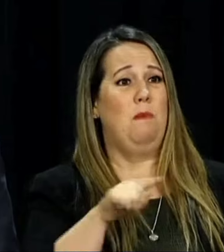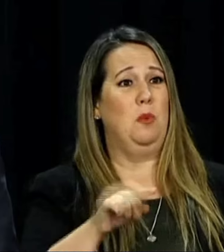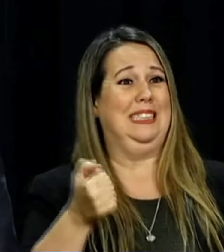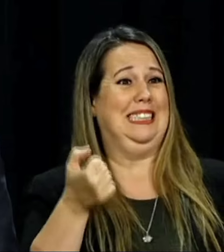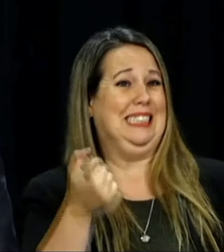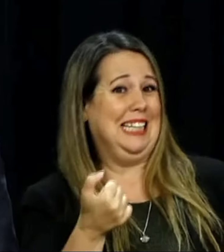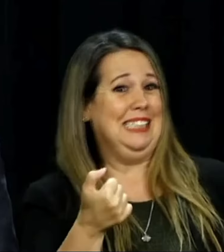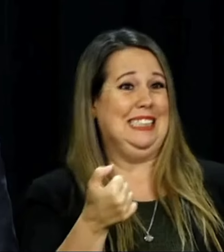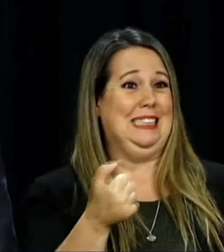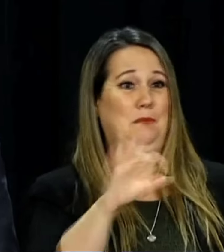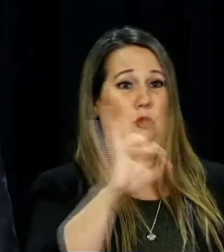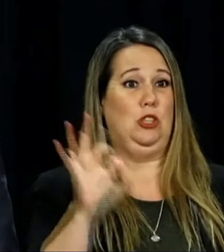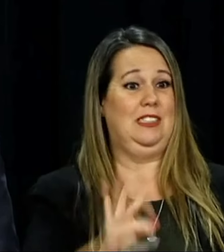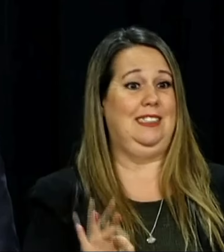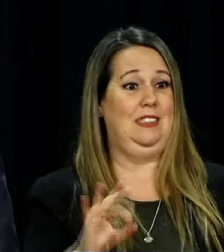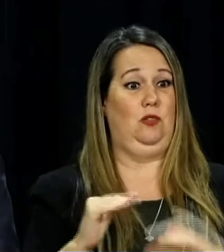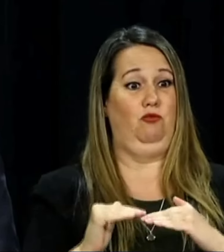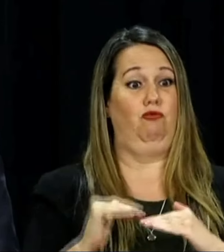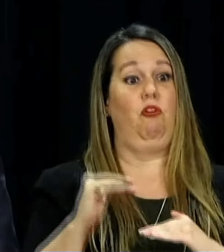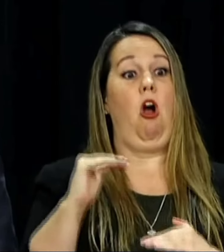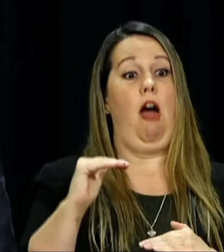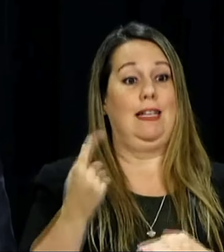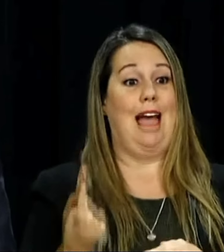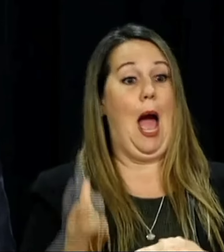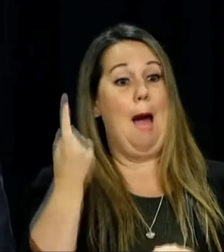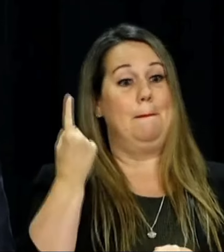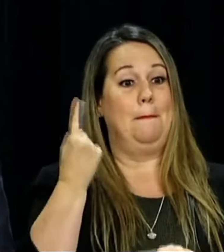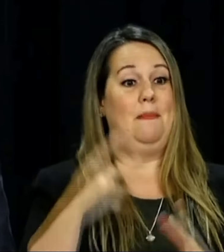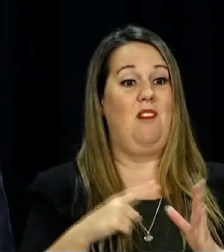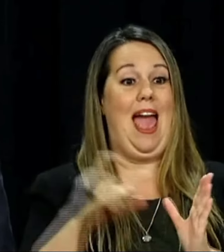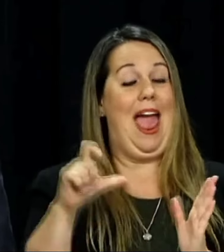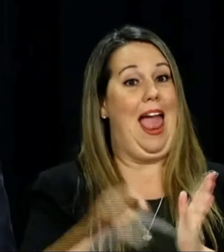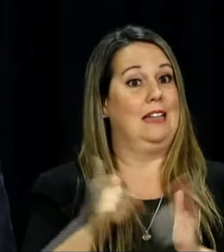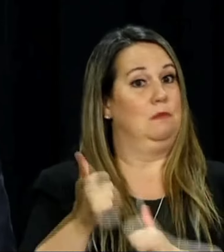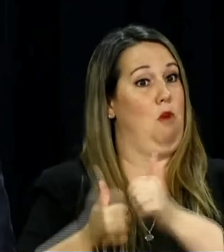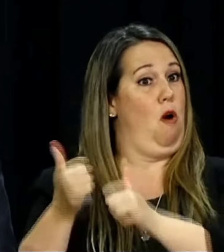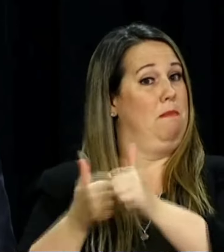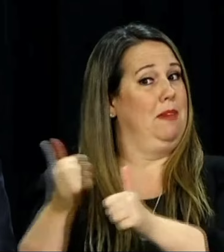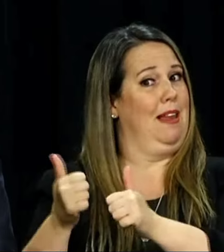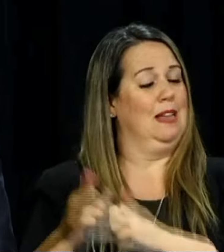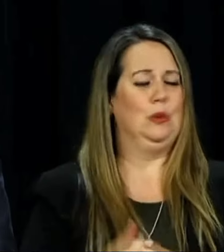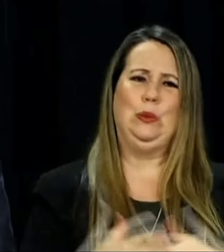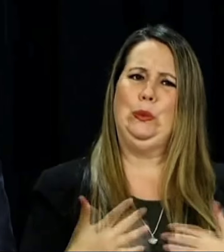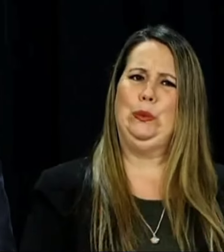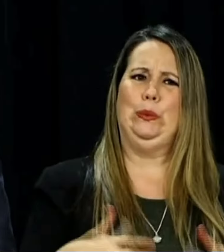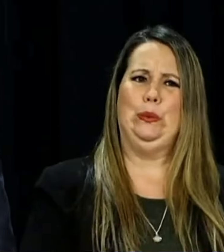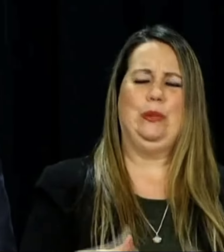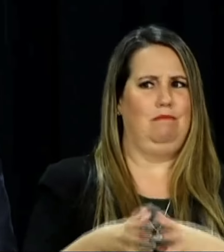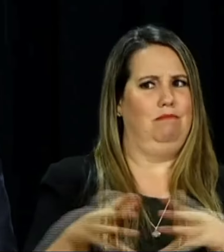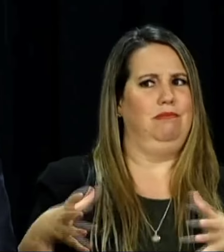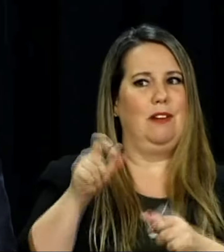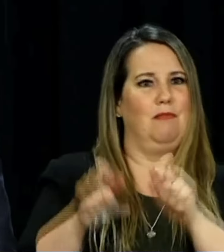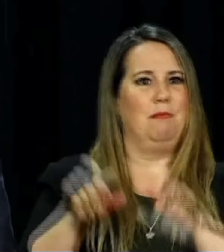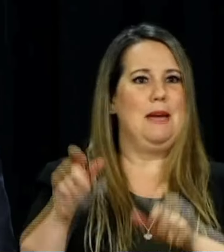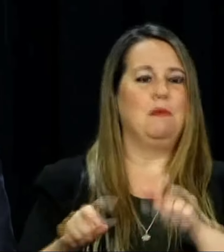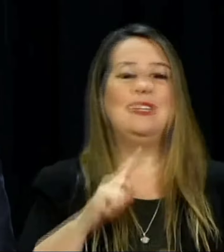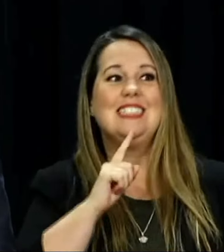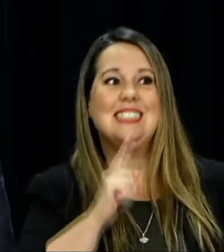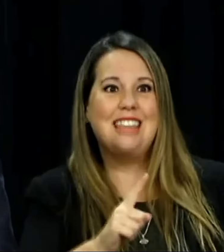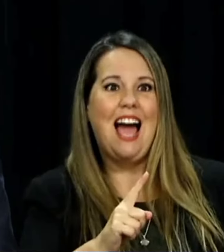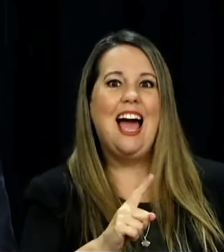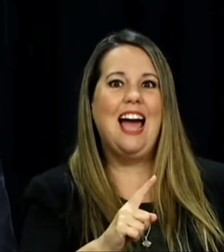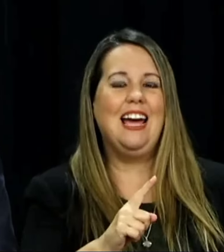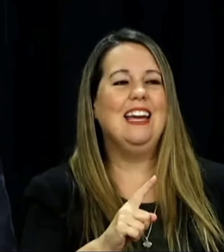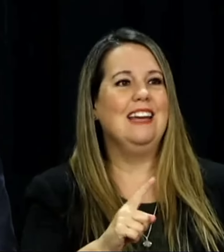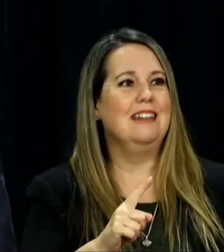It's pretty, is it not telling of the fact that there is a constituency out there that is telling your government that actually what we think the ACT Party is saying